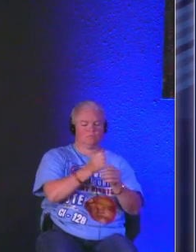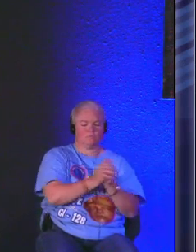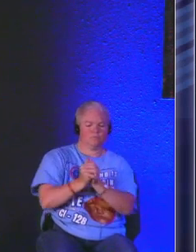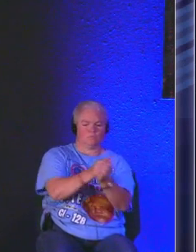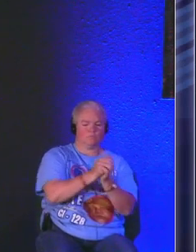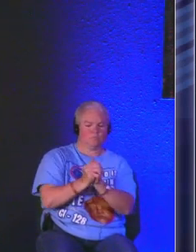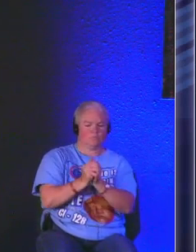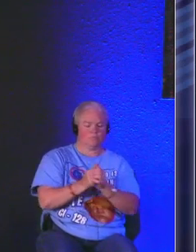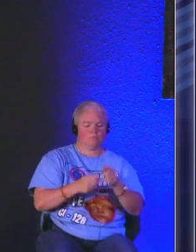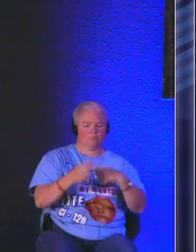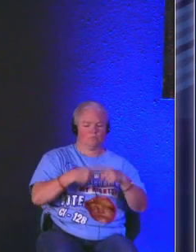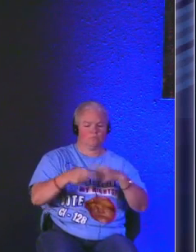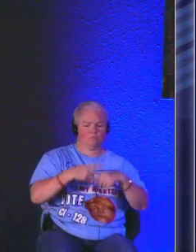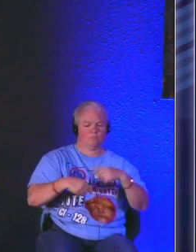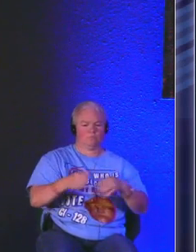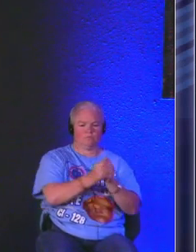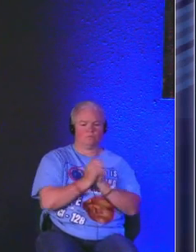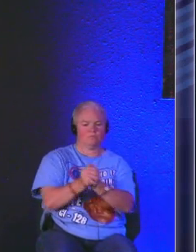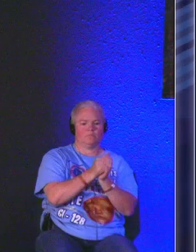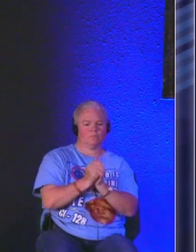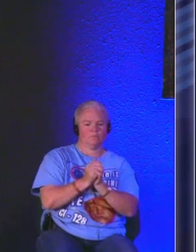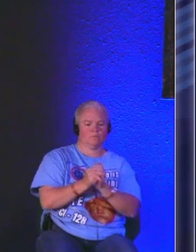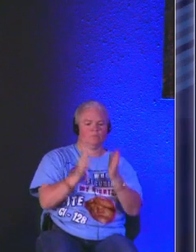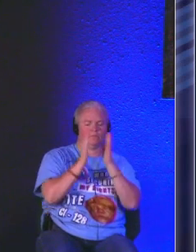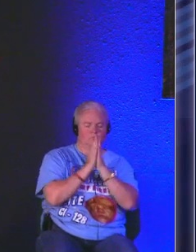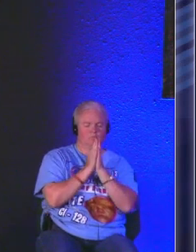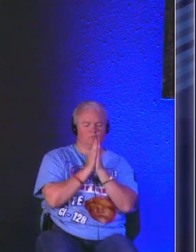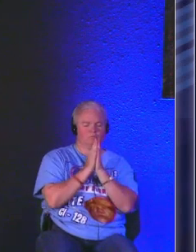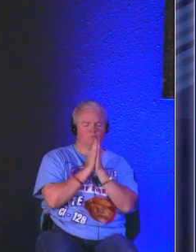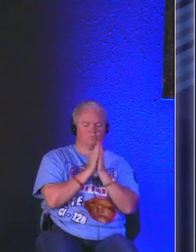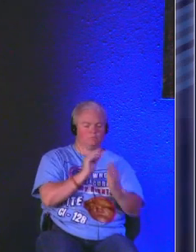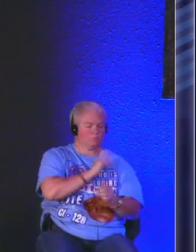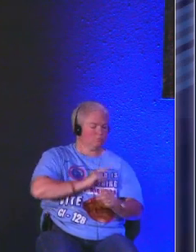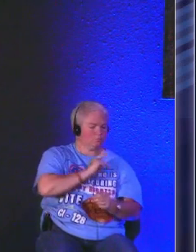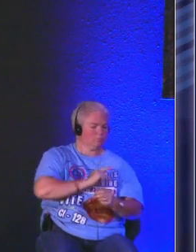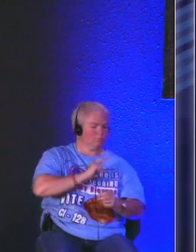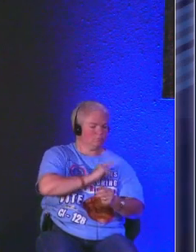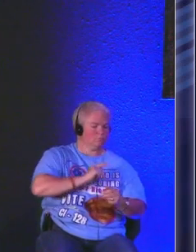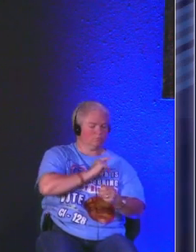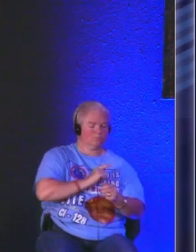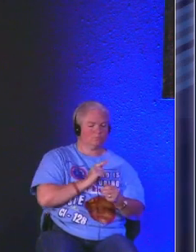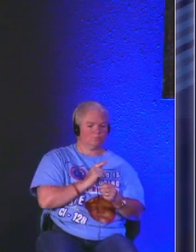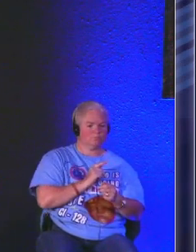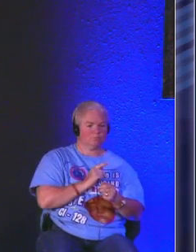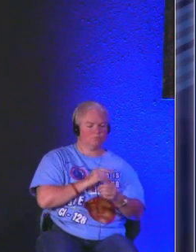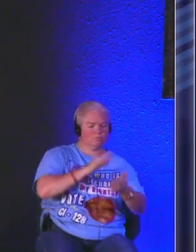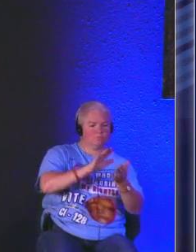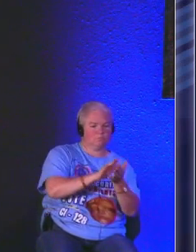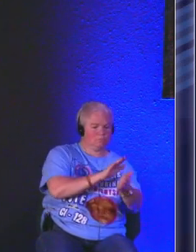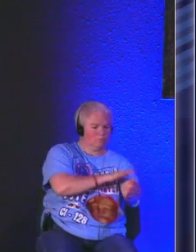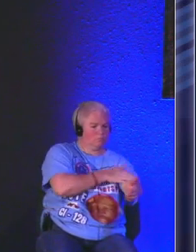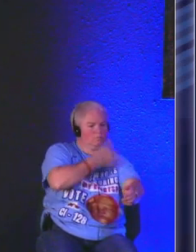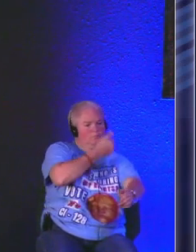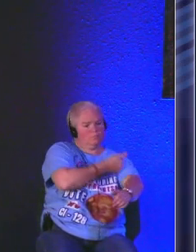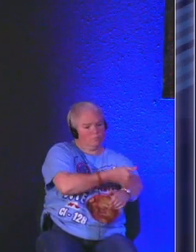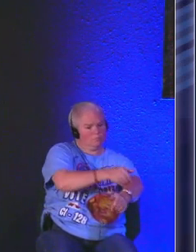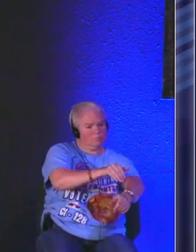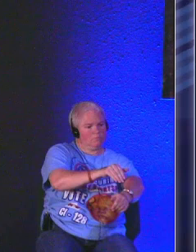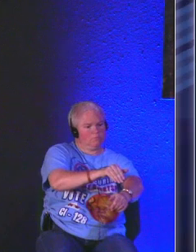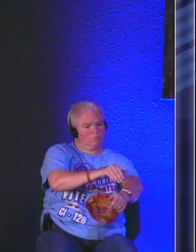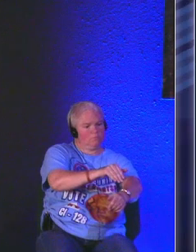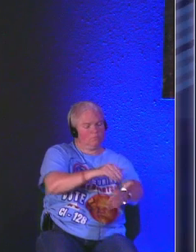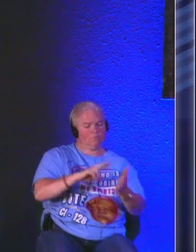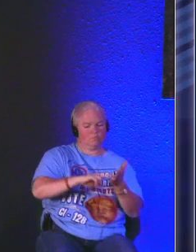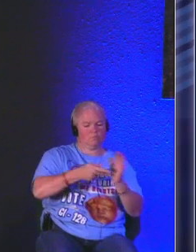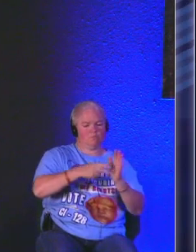and and come together and and pray um so please just stick that on your calendar and just be